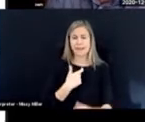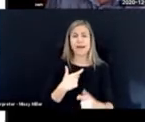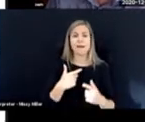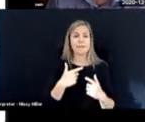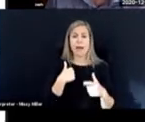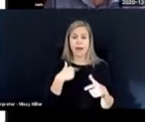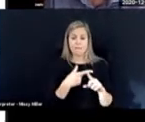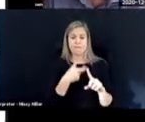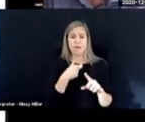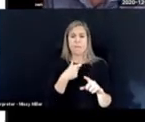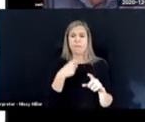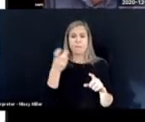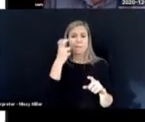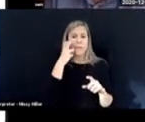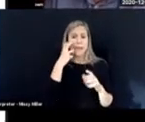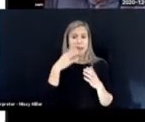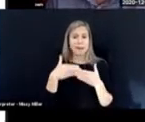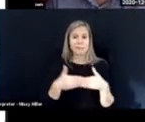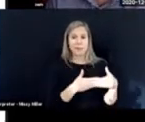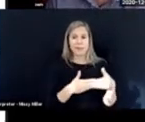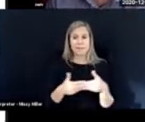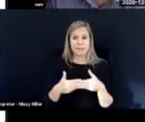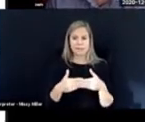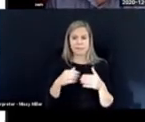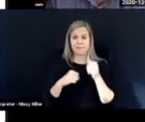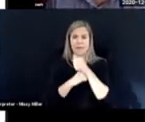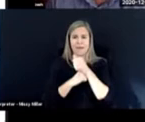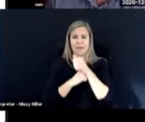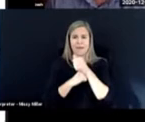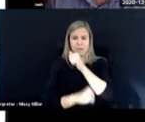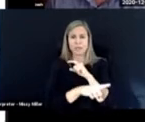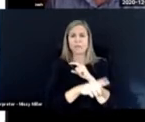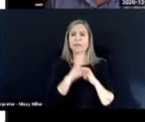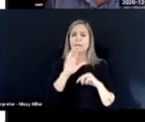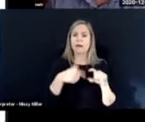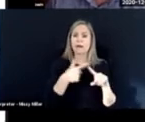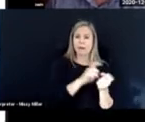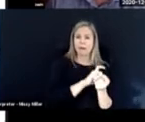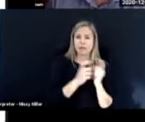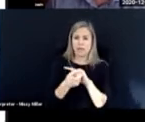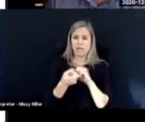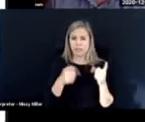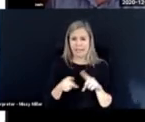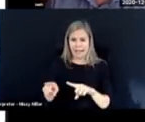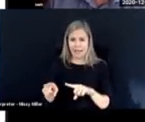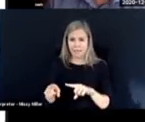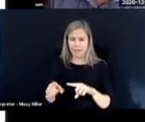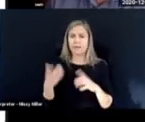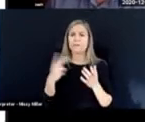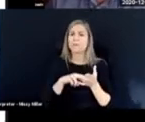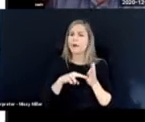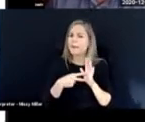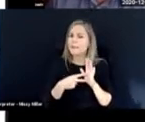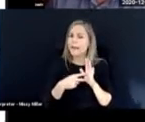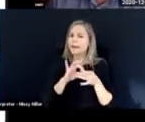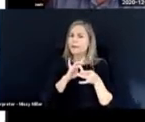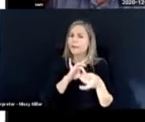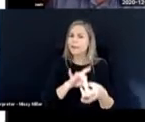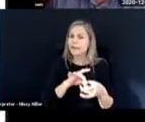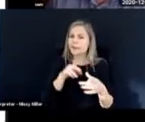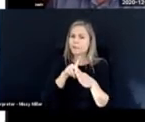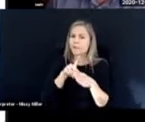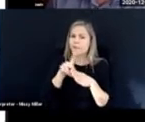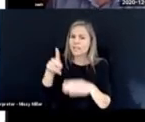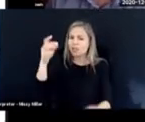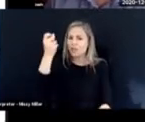a colleague from the Blind Babies Foundation wrote about these changes and what they meant in terms